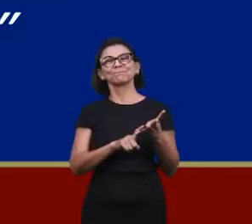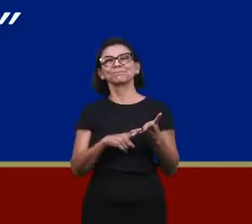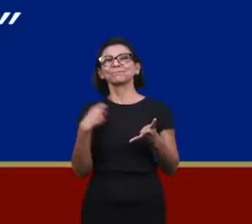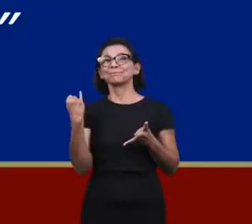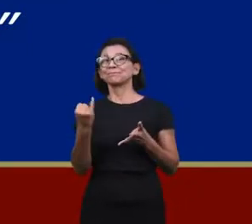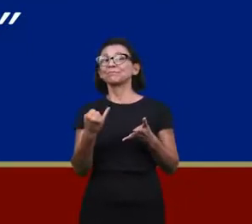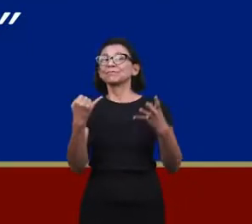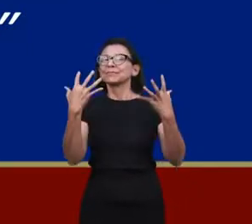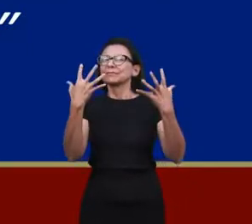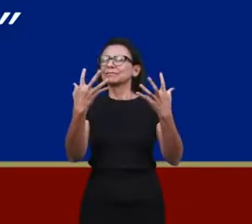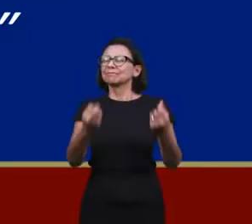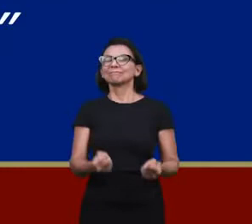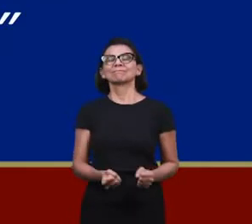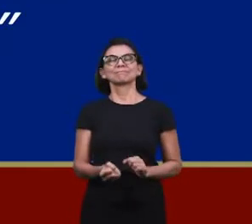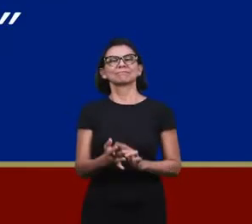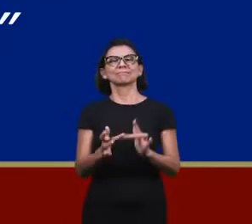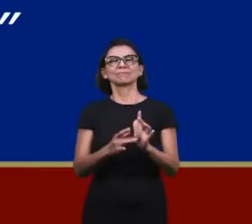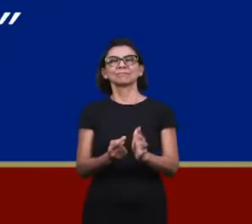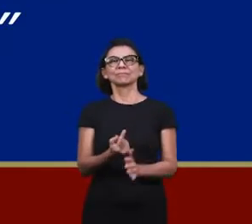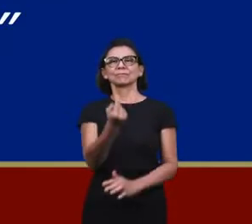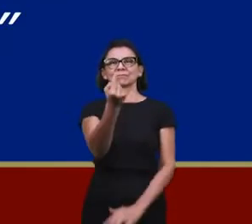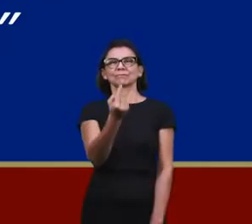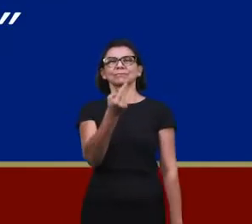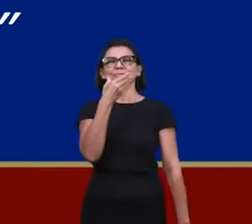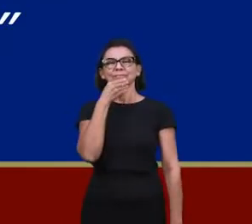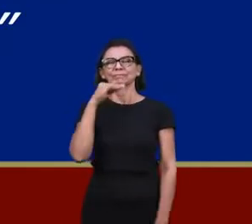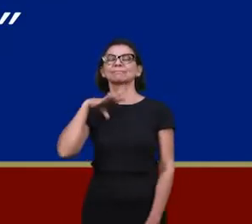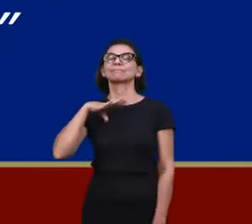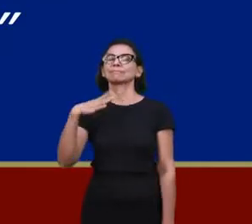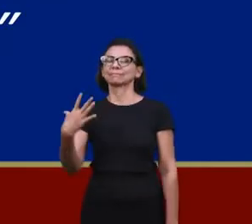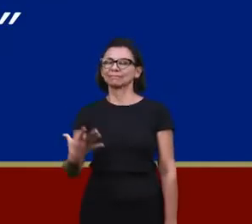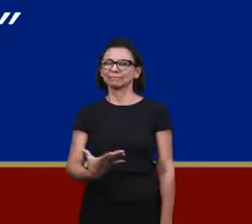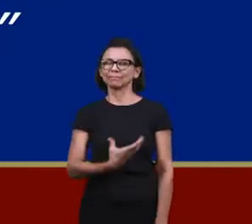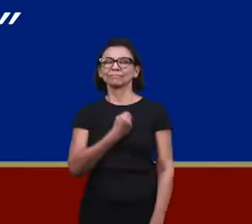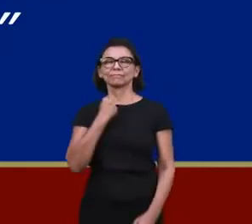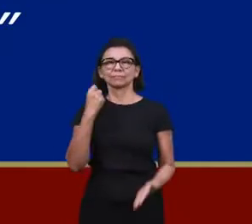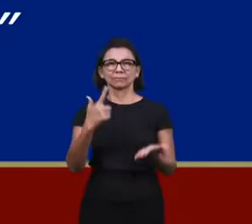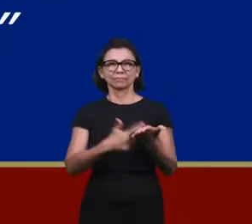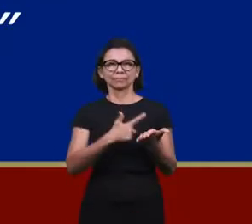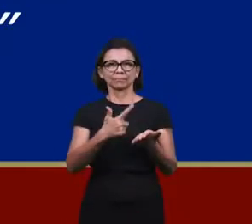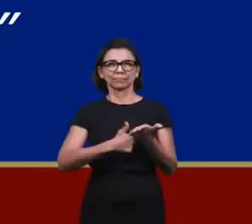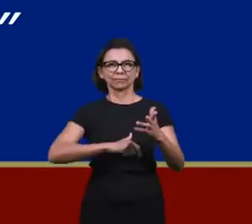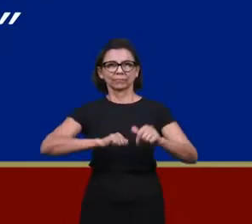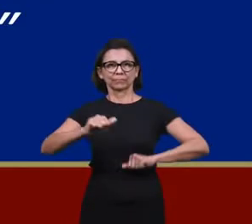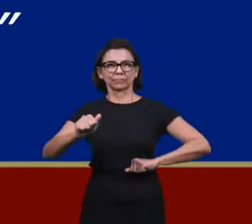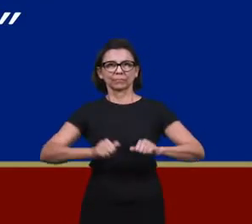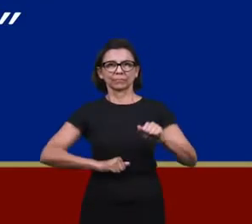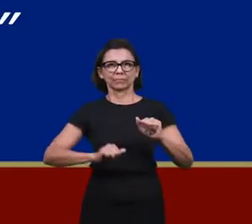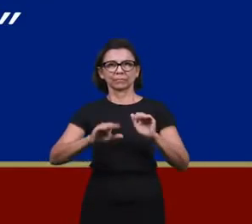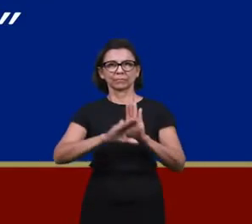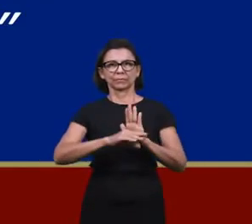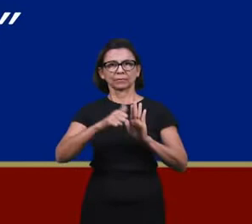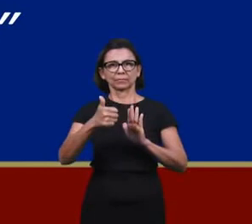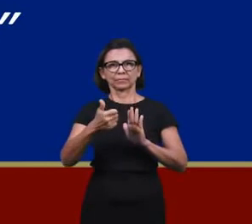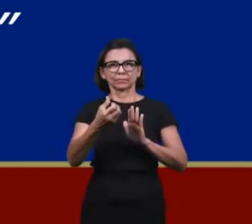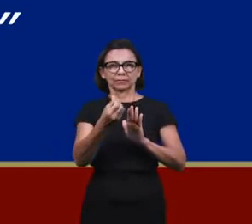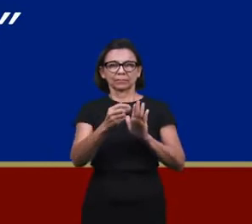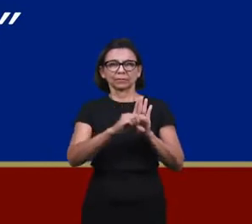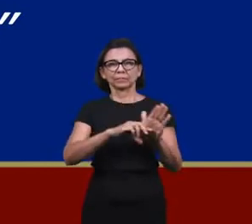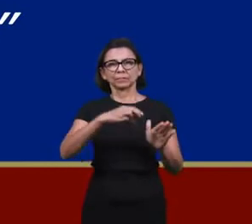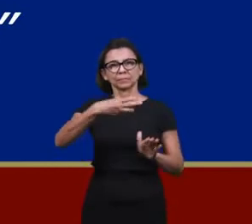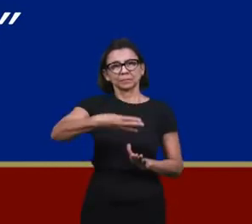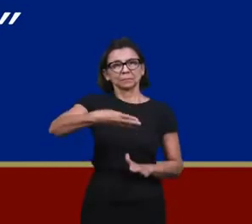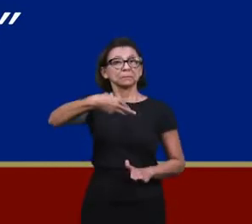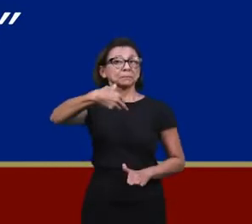accept Jesus as your only Savior. Acts chapter 16, verse 31.